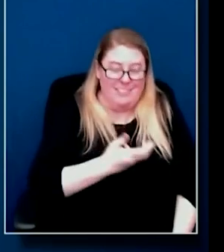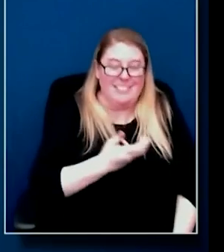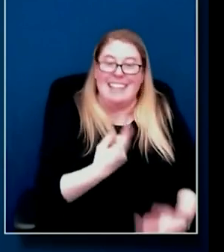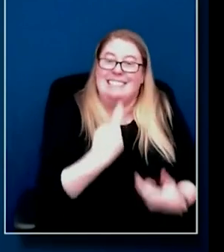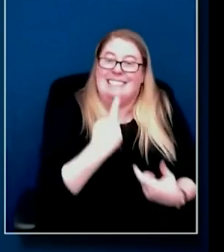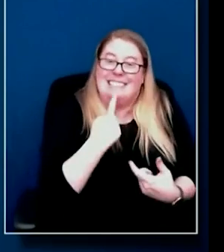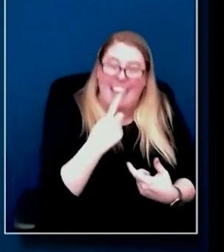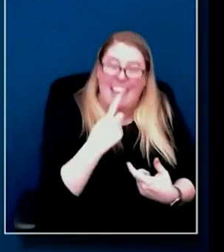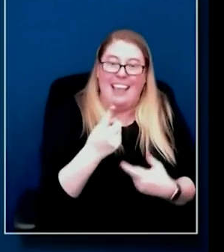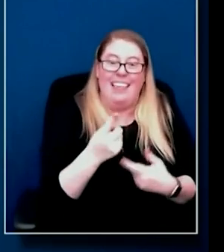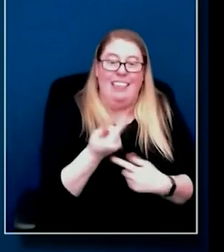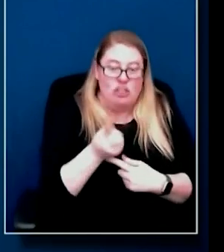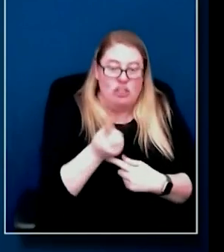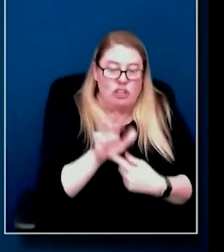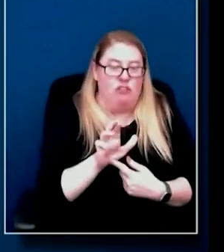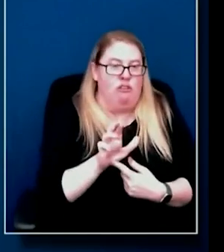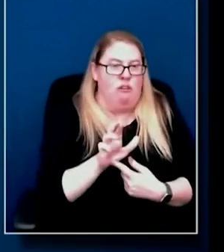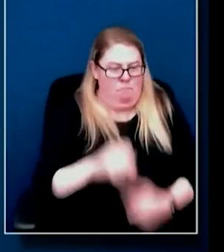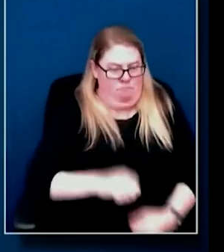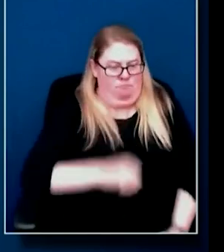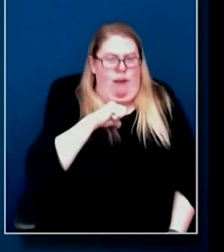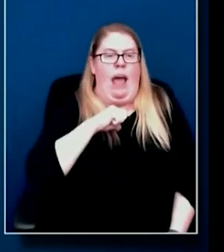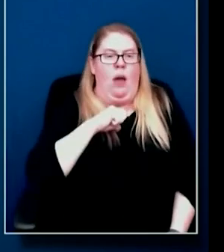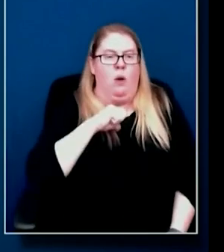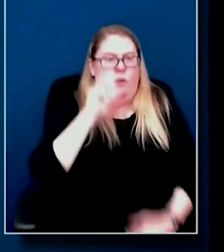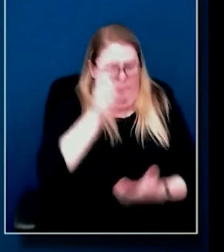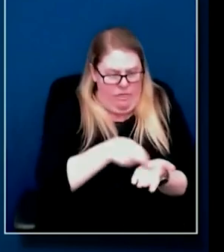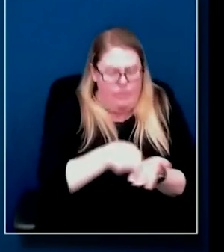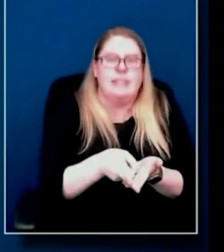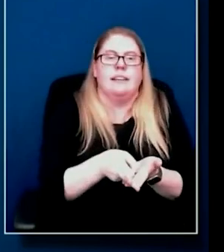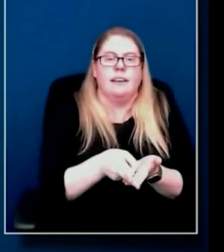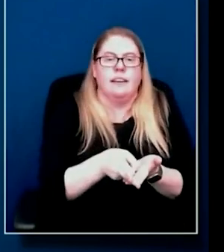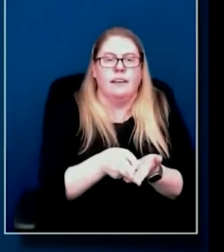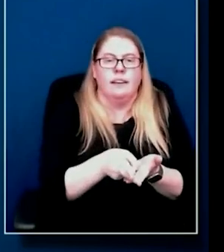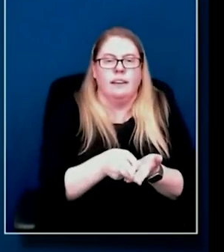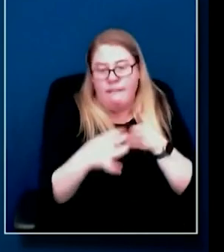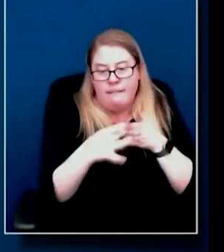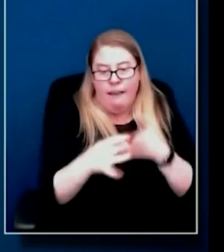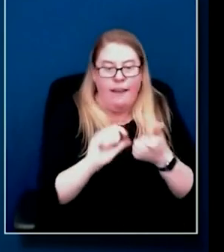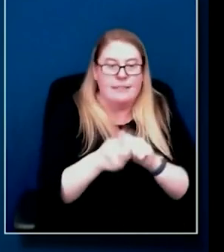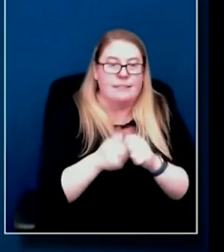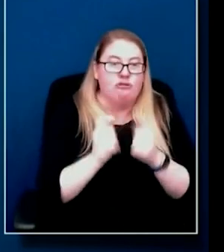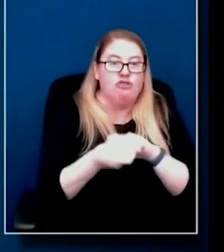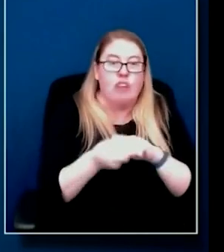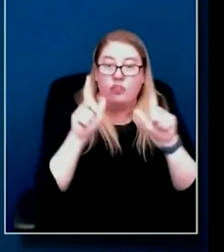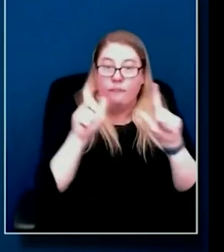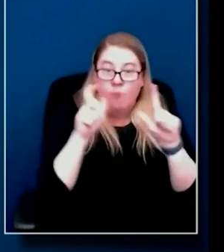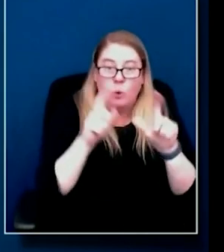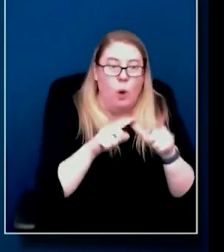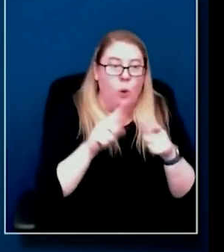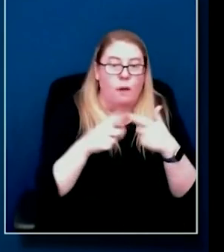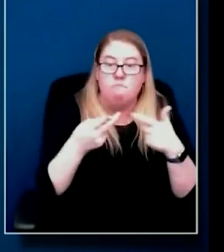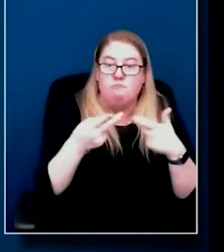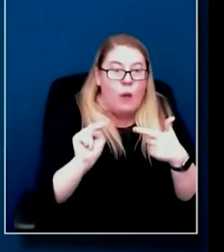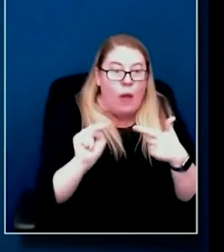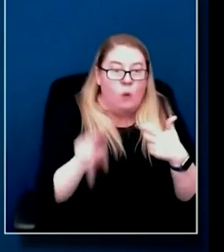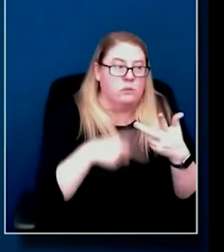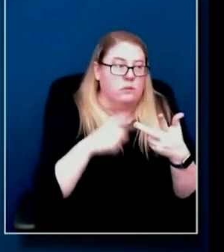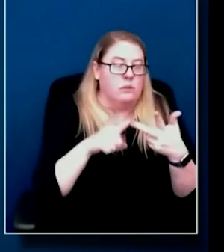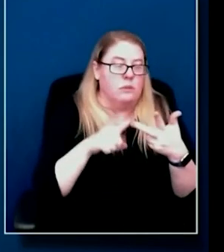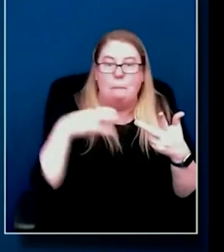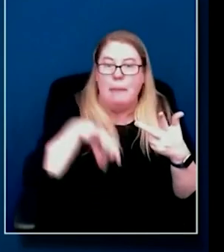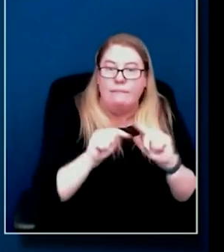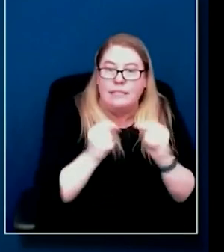authentically and proudly at the company. So, you know, coming up with guides on how to change your photo, information about pronouns, working with our benefits